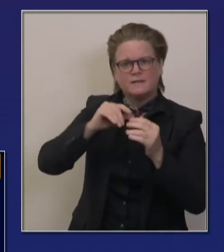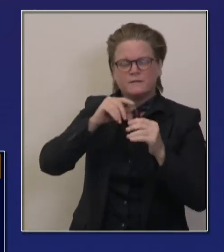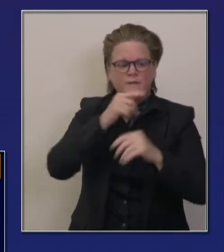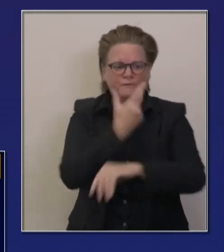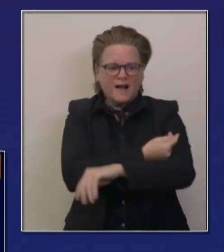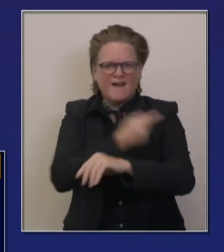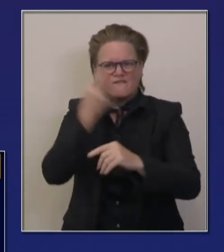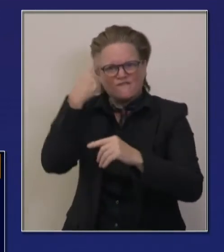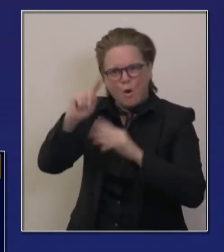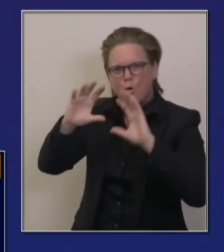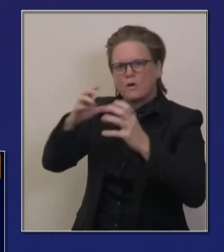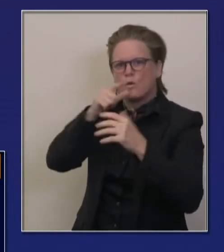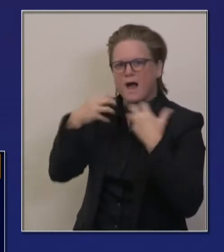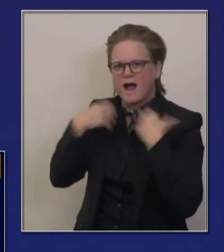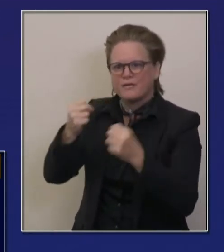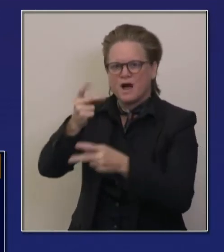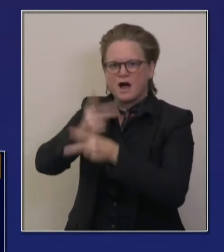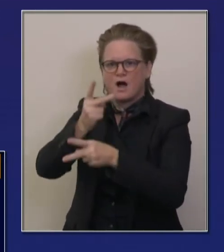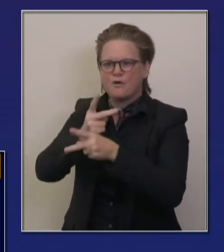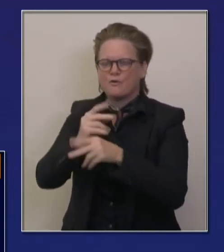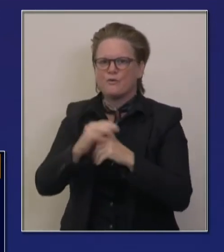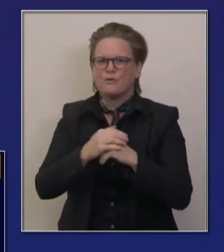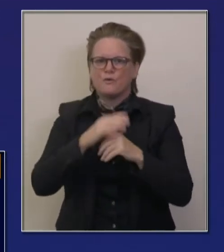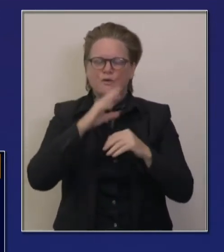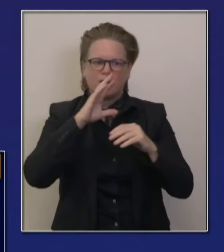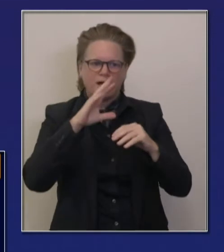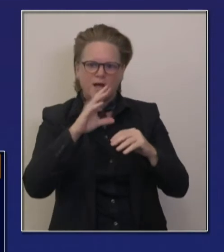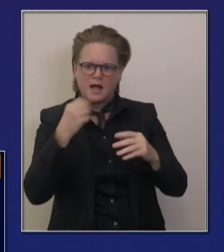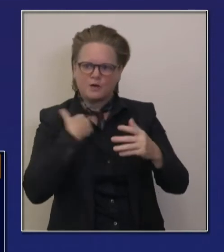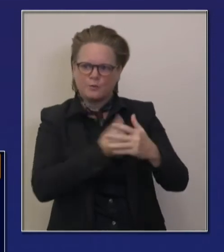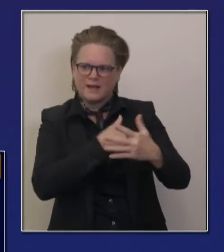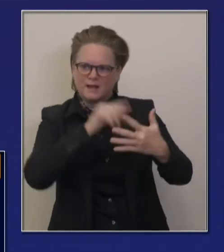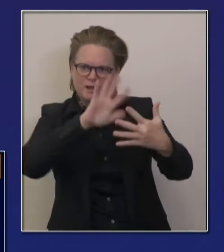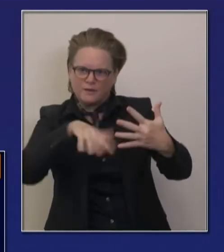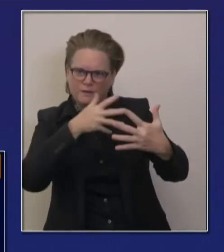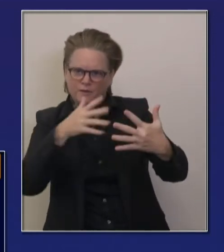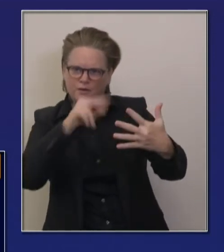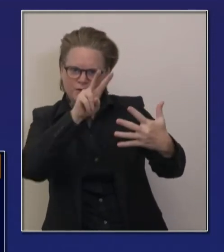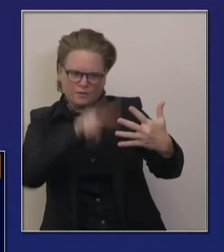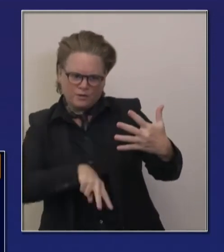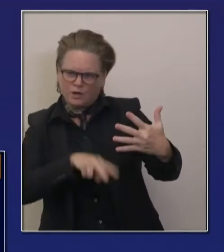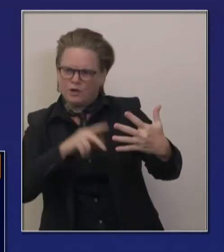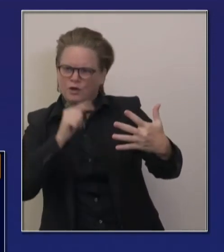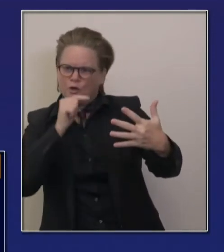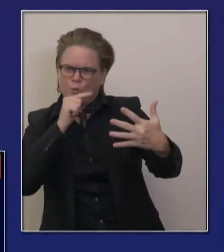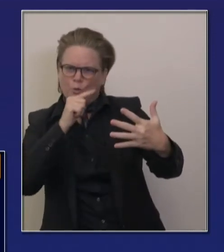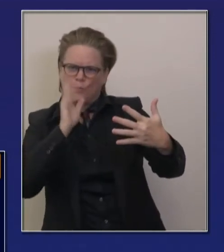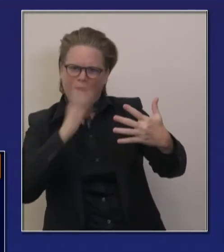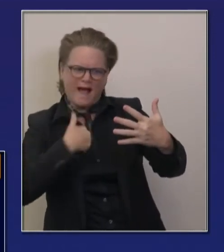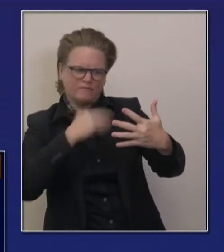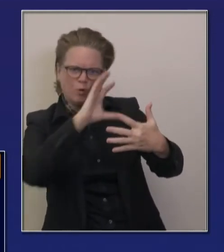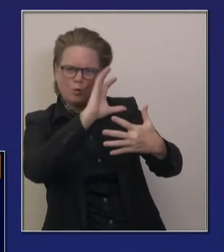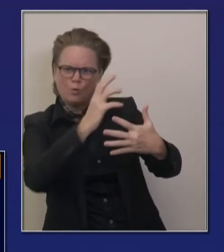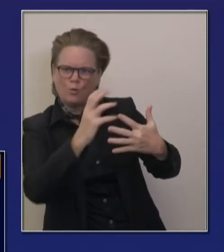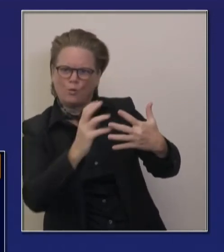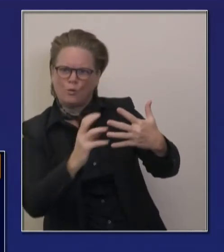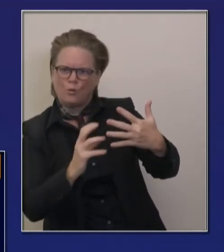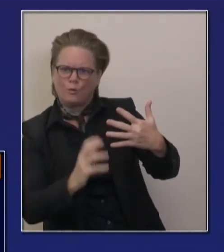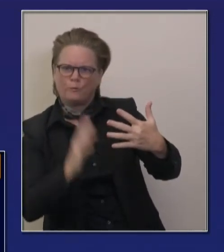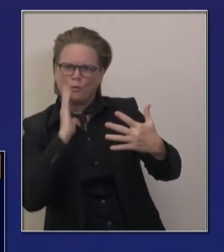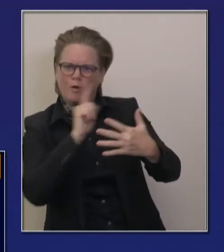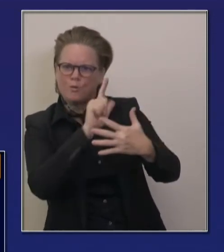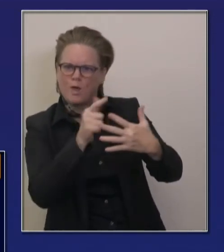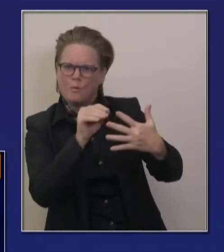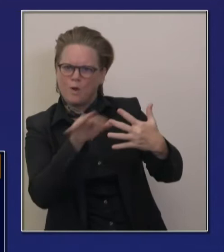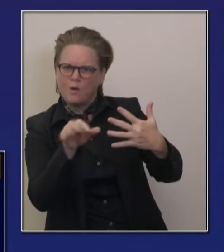distribution, not just of the, what they refer to as in the Pfizer lexicon, the pizza boxes, uh, that look like